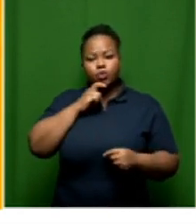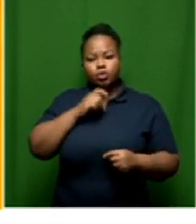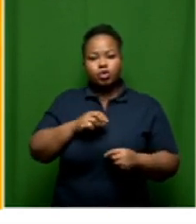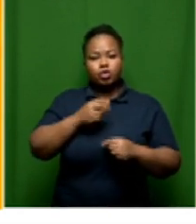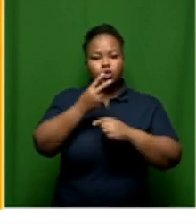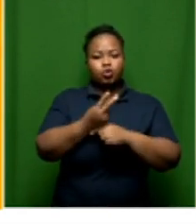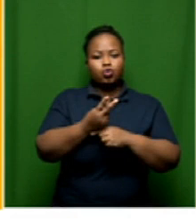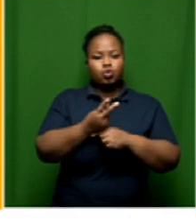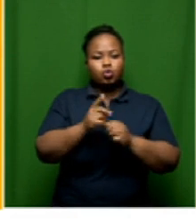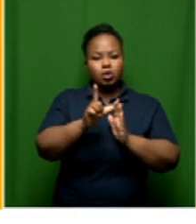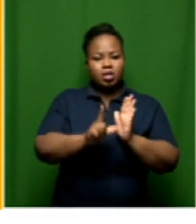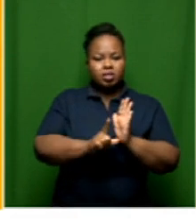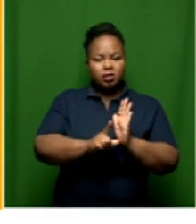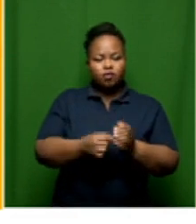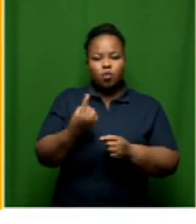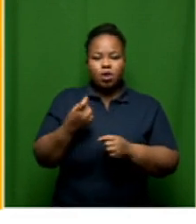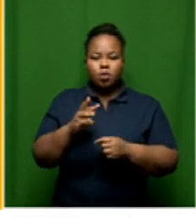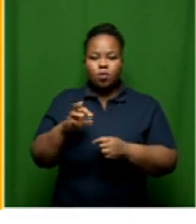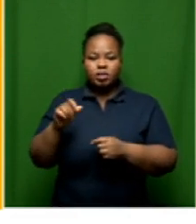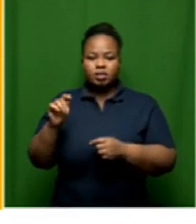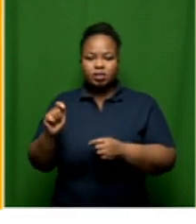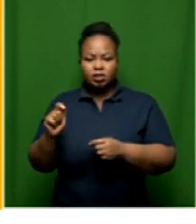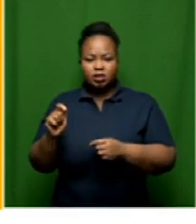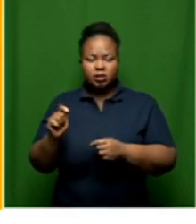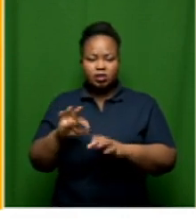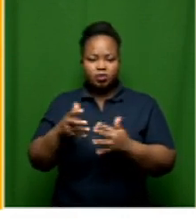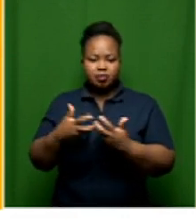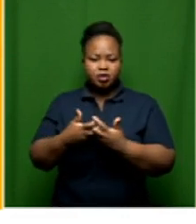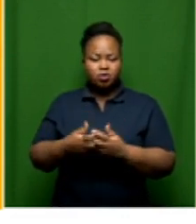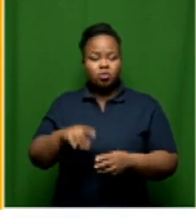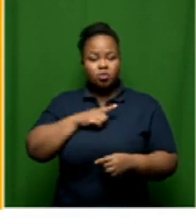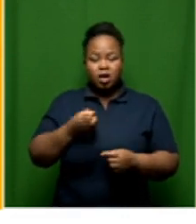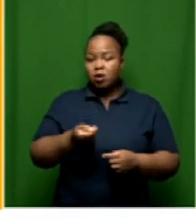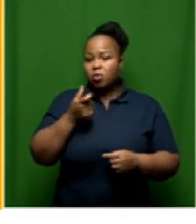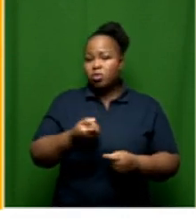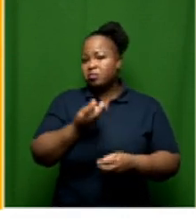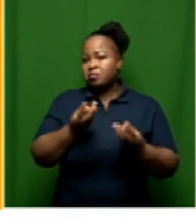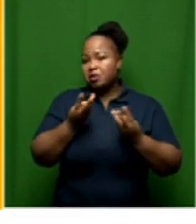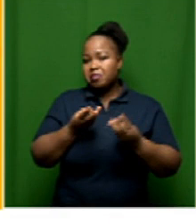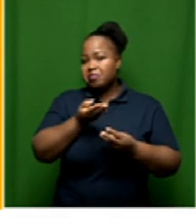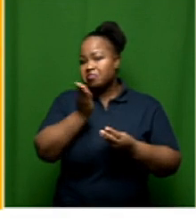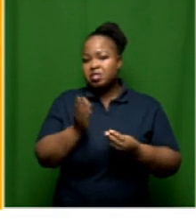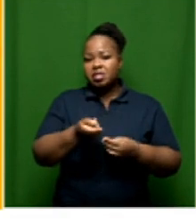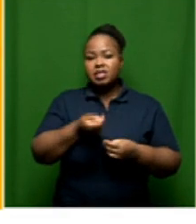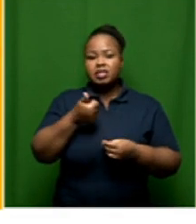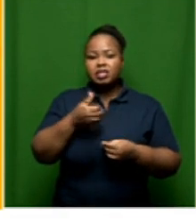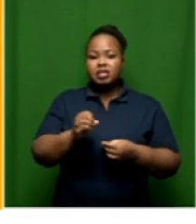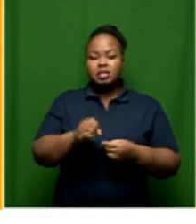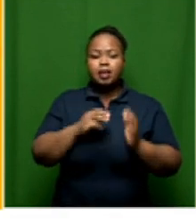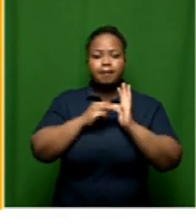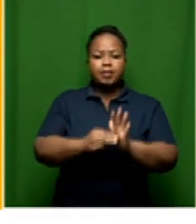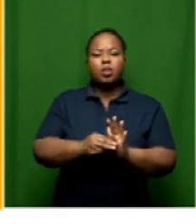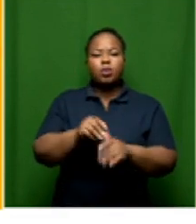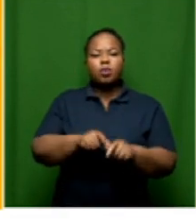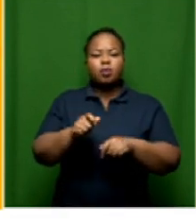liters per wash. If you take the population of South Africa, that is nearly 60 million. And you say to